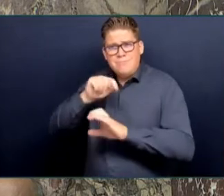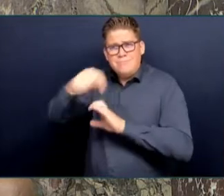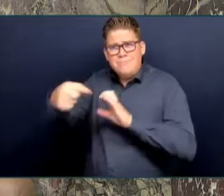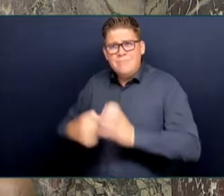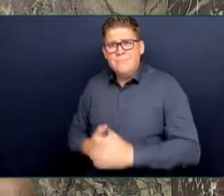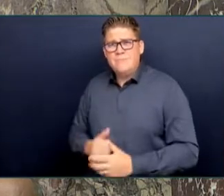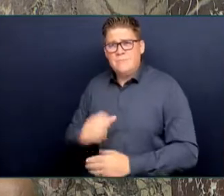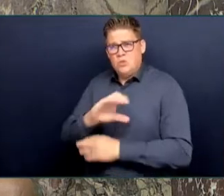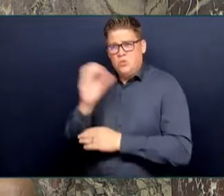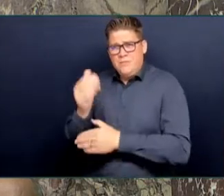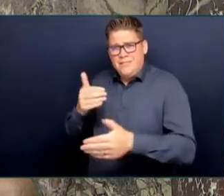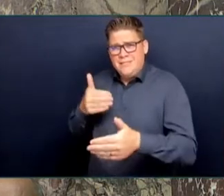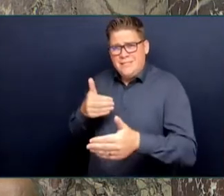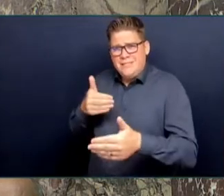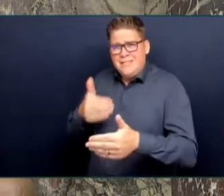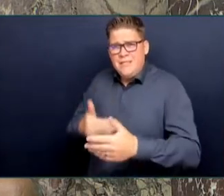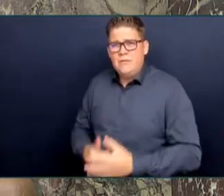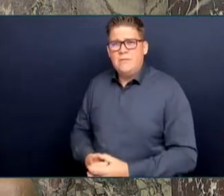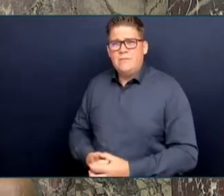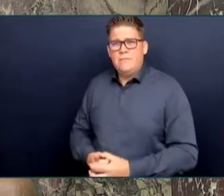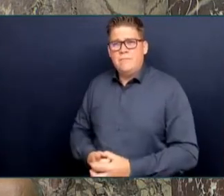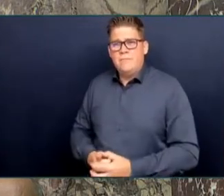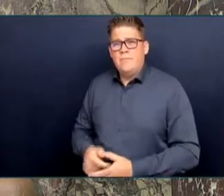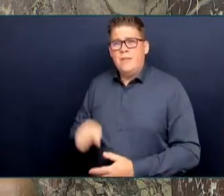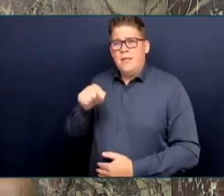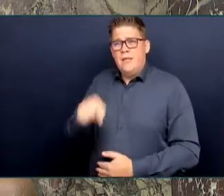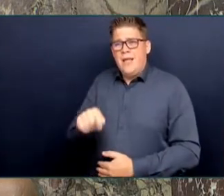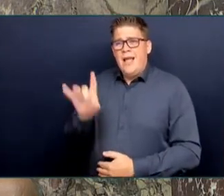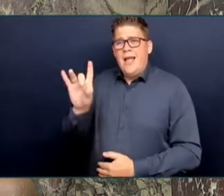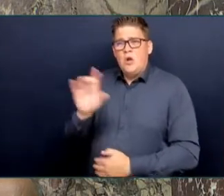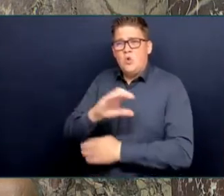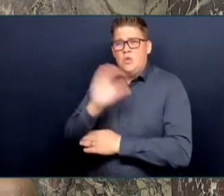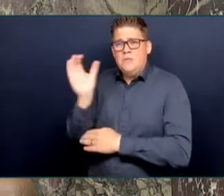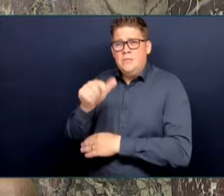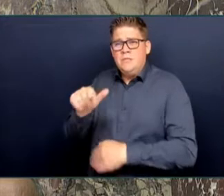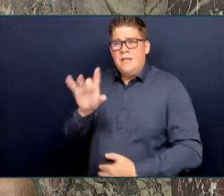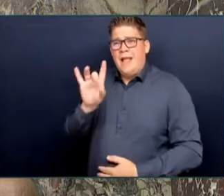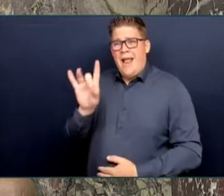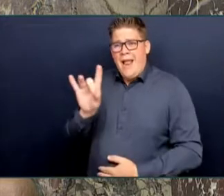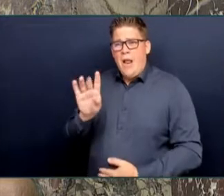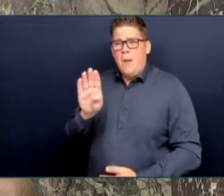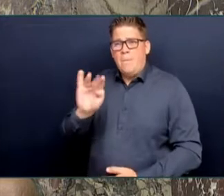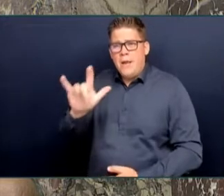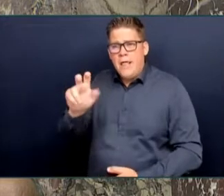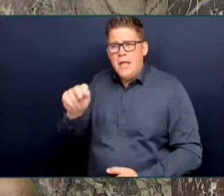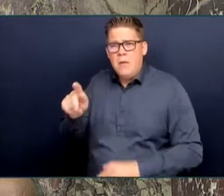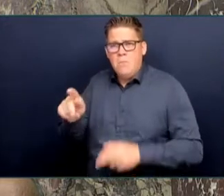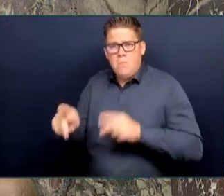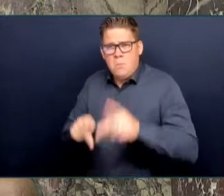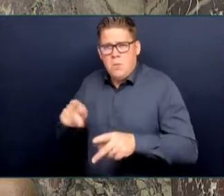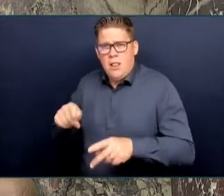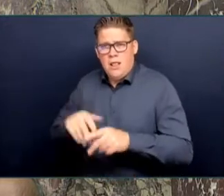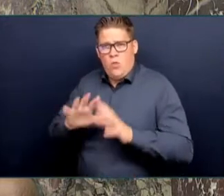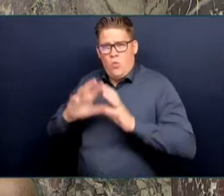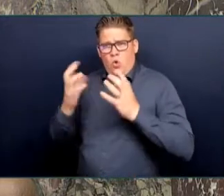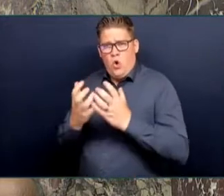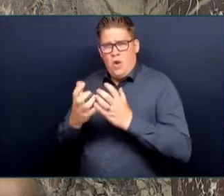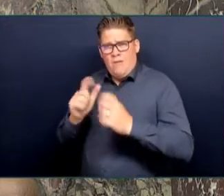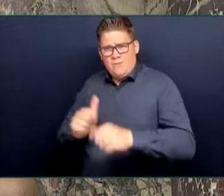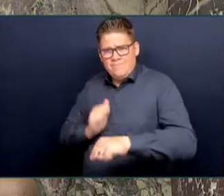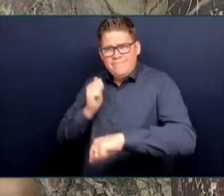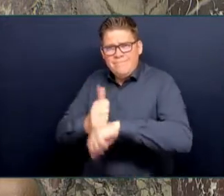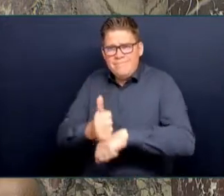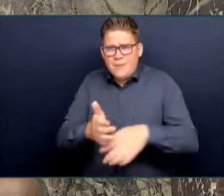that fits into what the rest of the world is doing. That's why we've been working as best we can with the federal government to make sure that as British